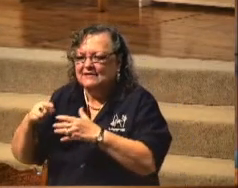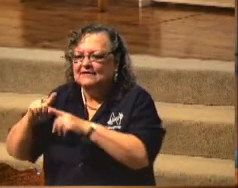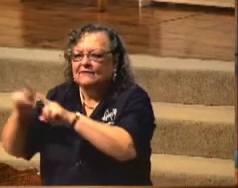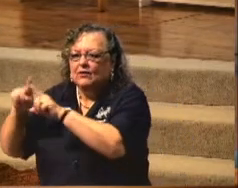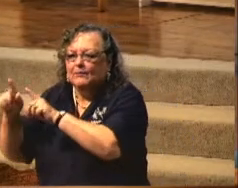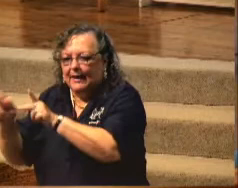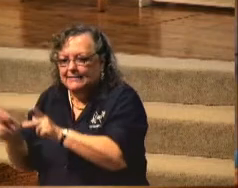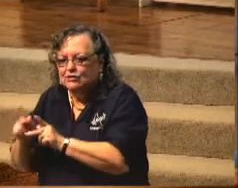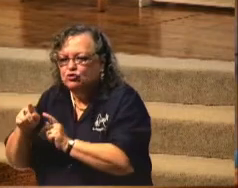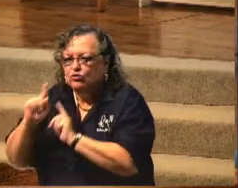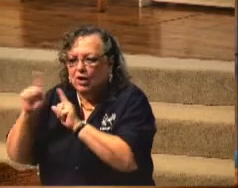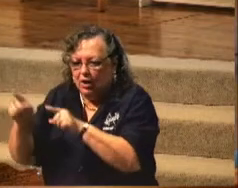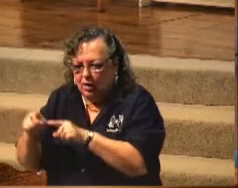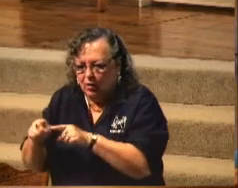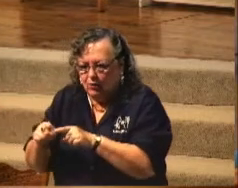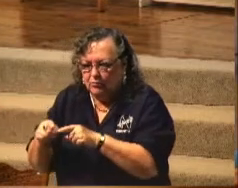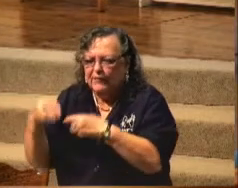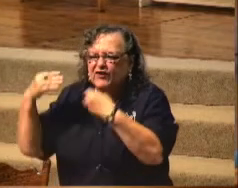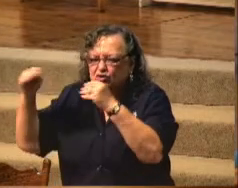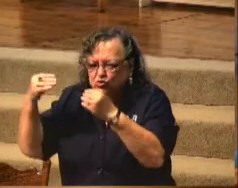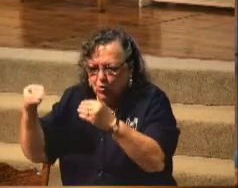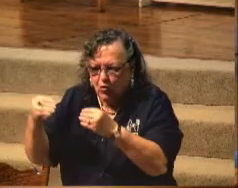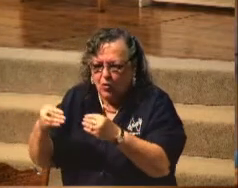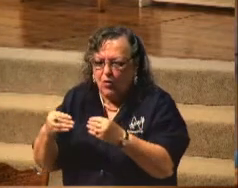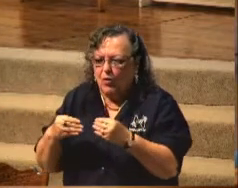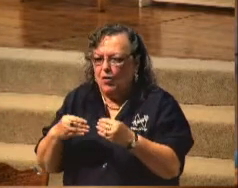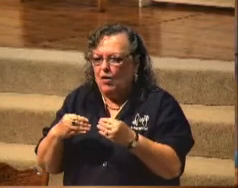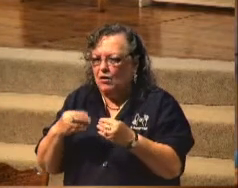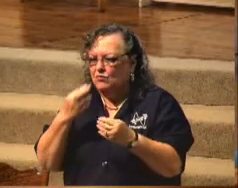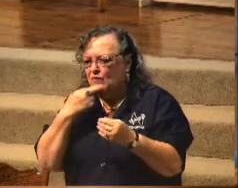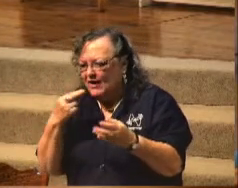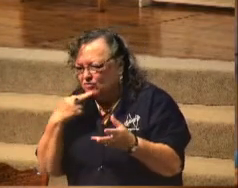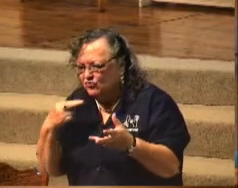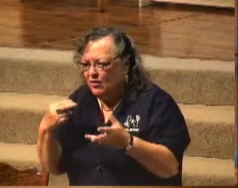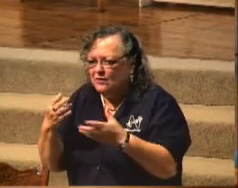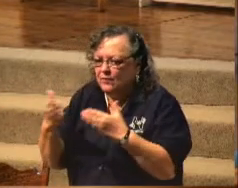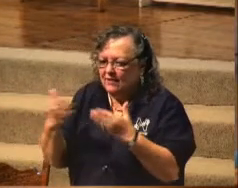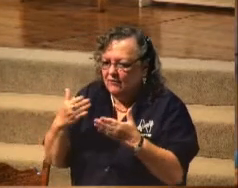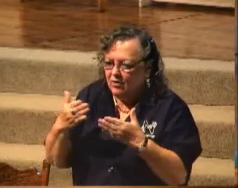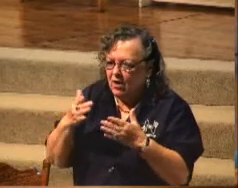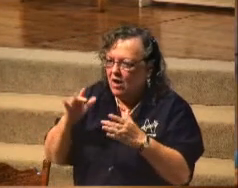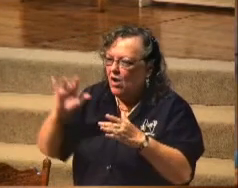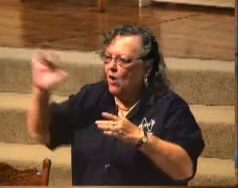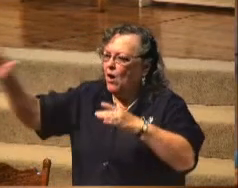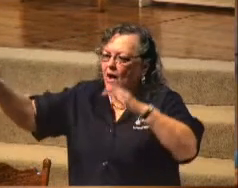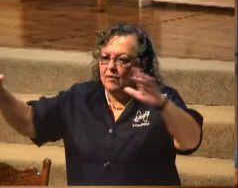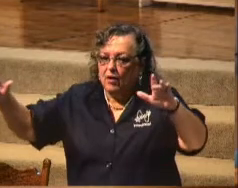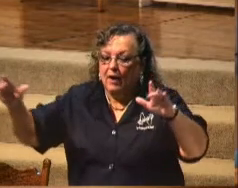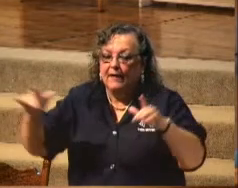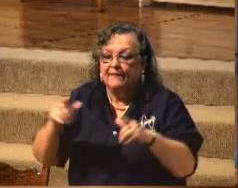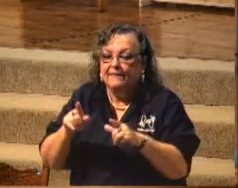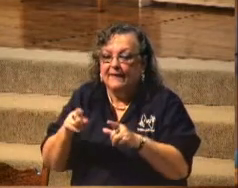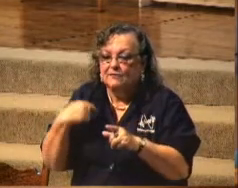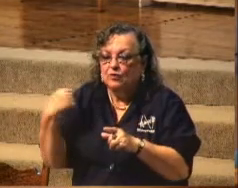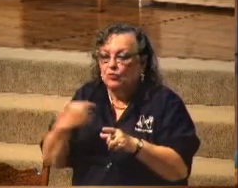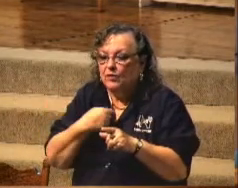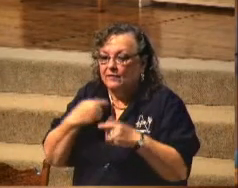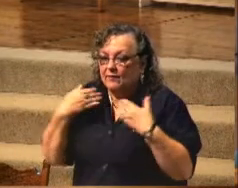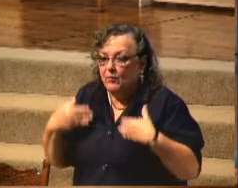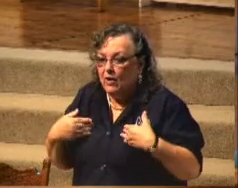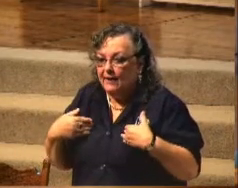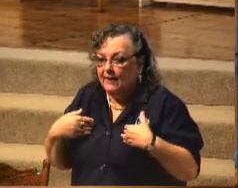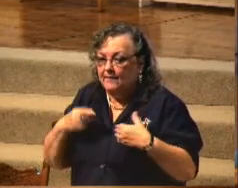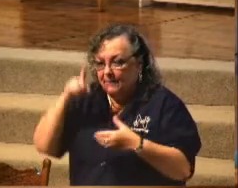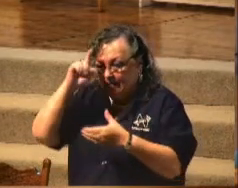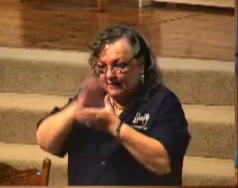That's on your duties. And in the uttermost part of the earth, that's where we partner together as a body of believers,